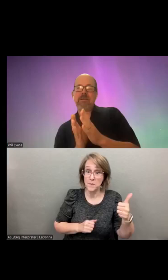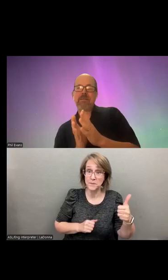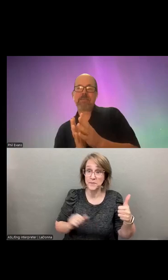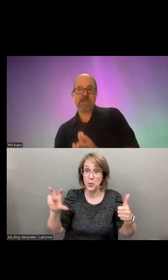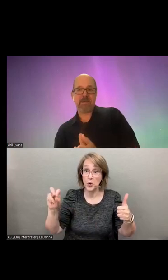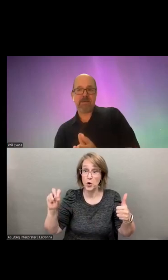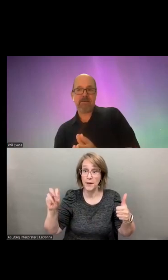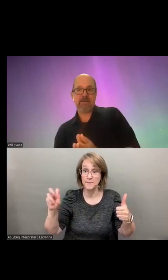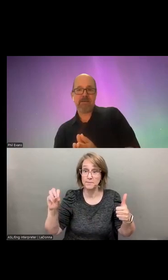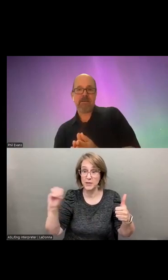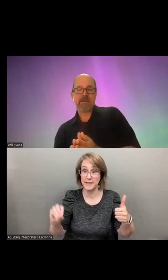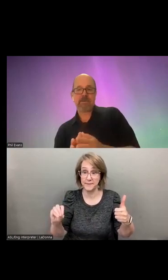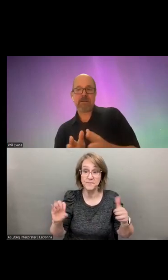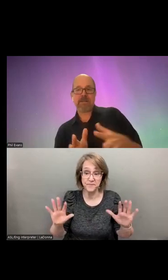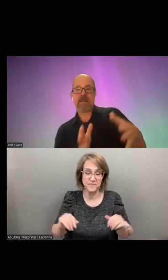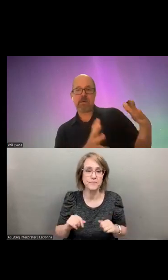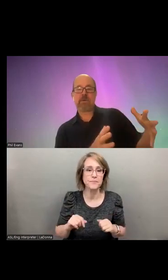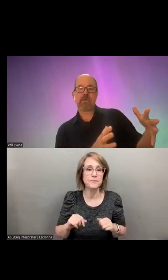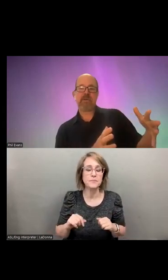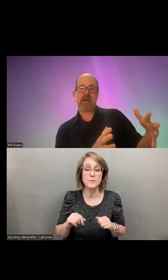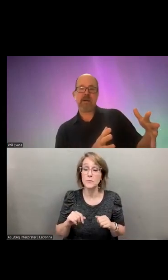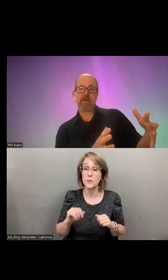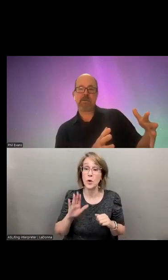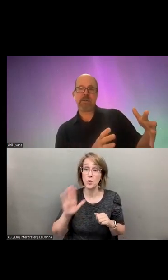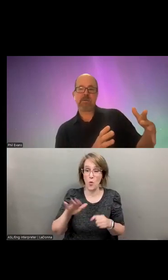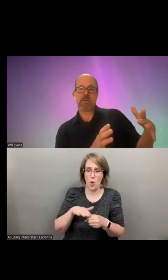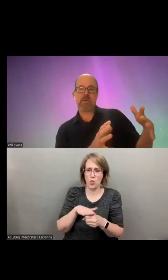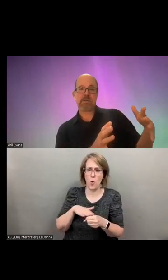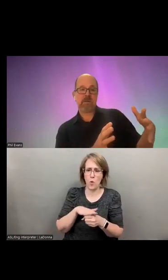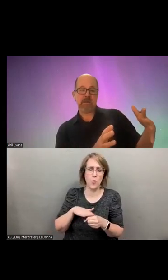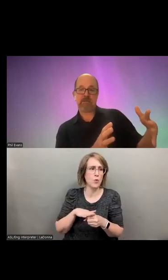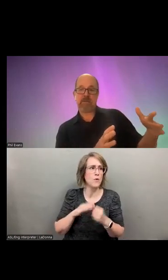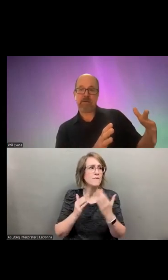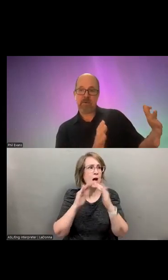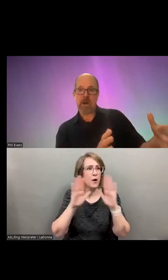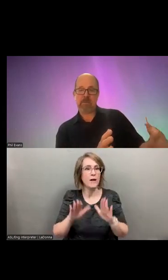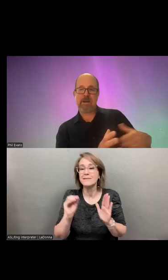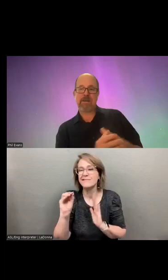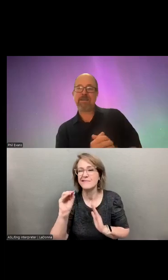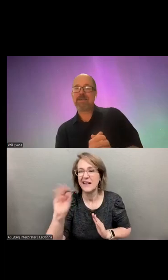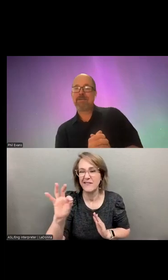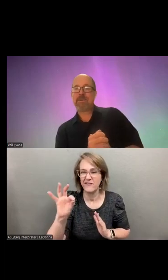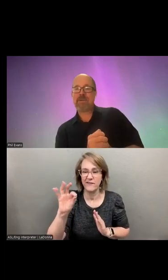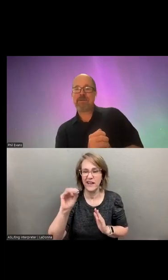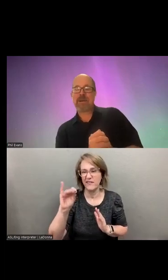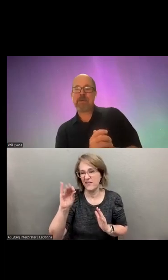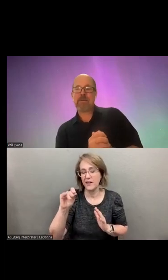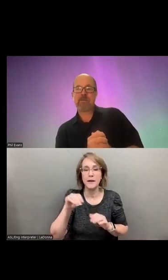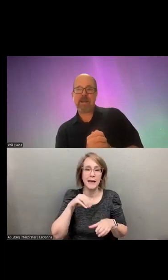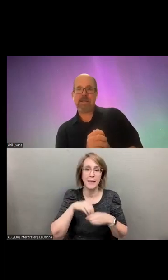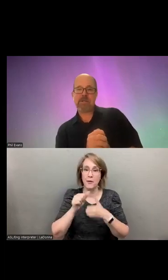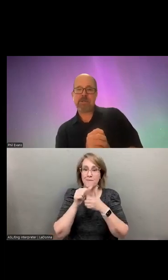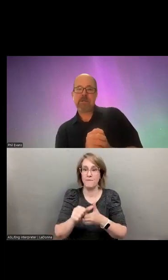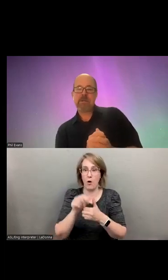30%. So think about that. Your local firehouse is, is if, if they're operating within the